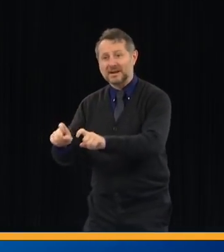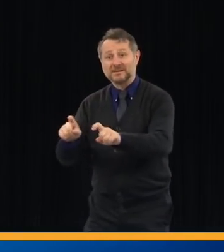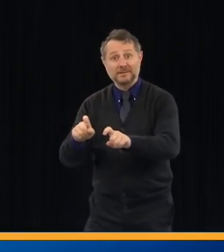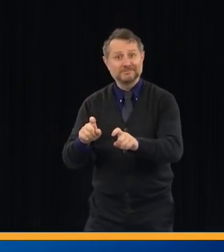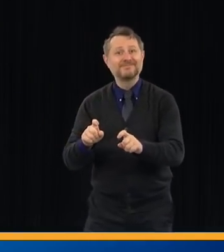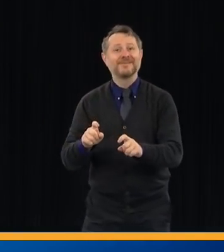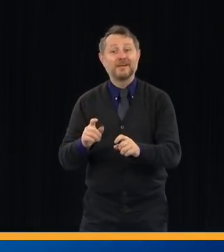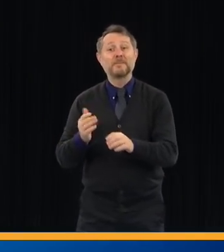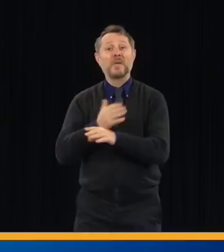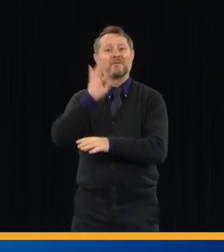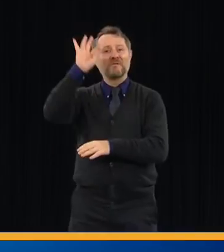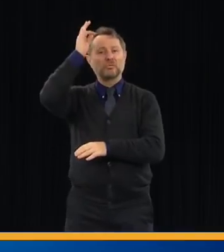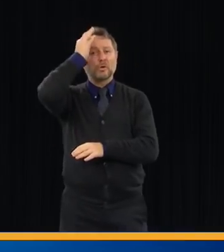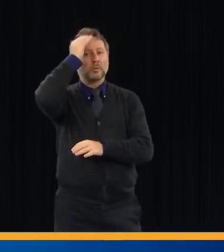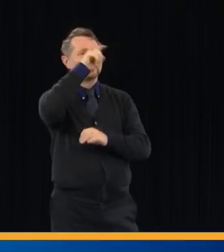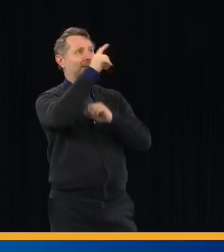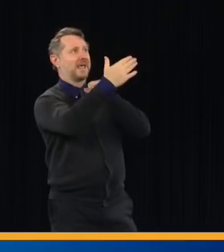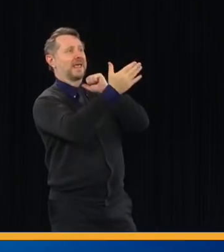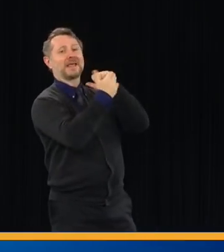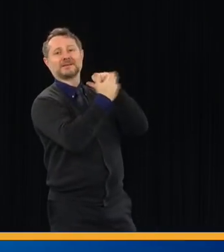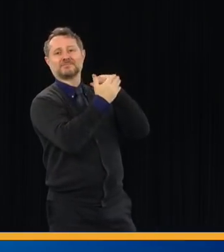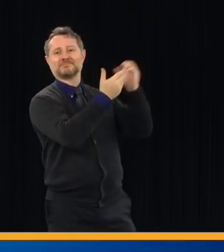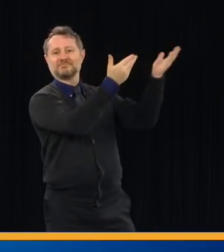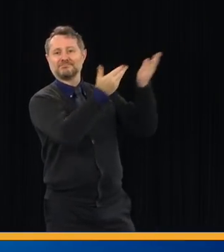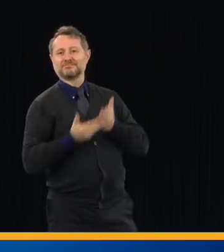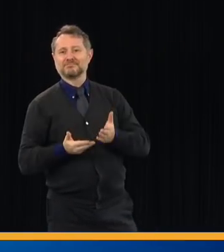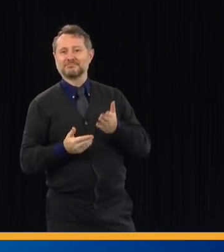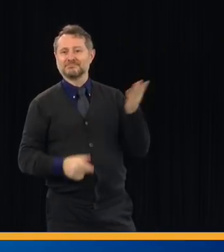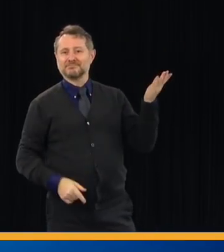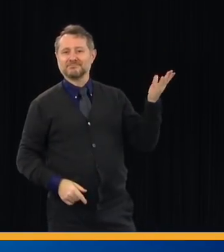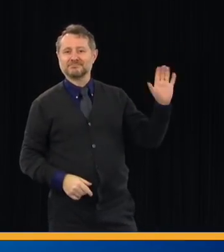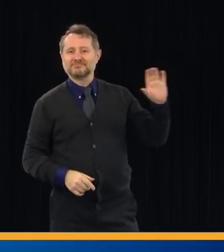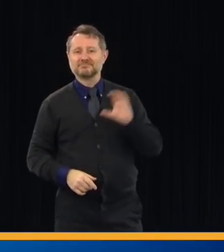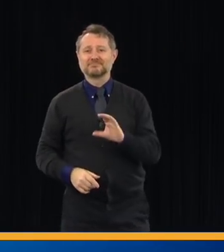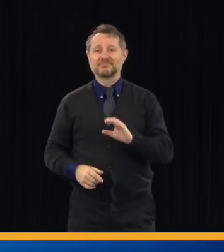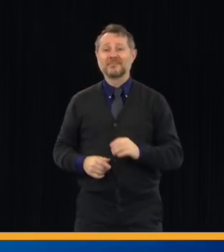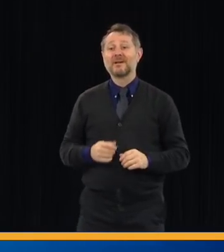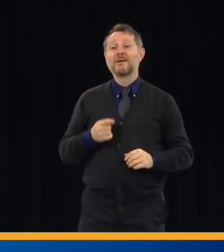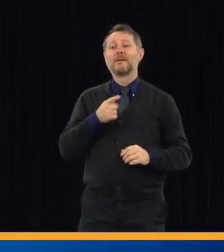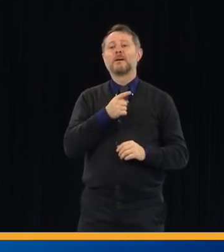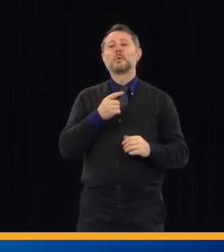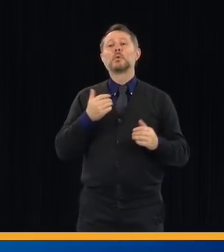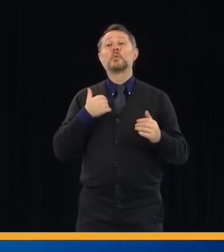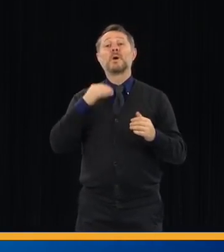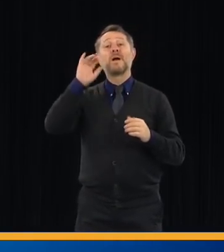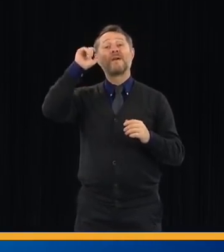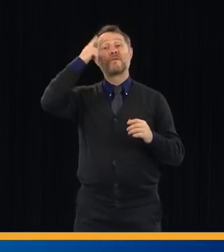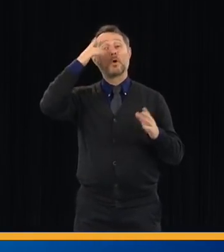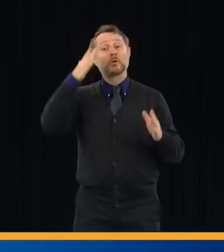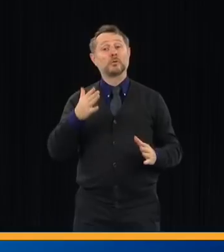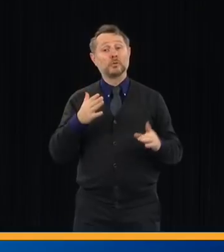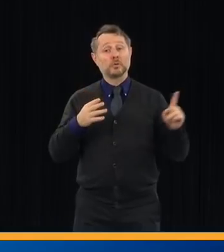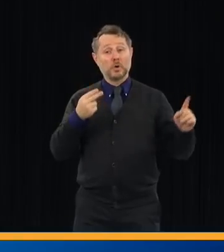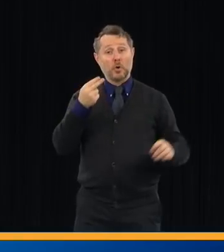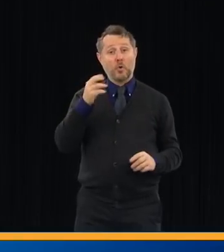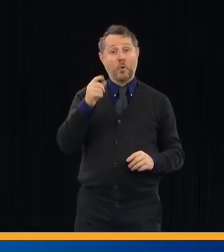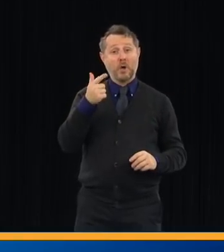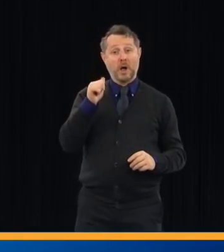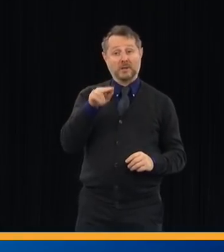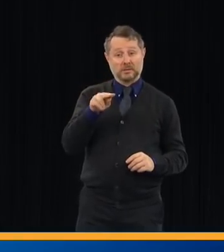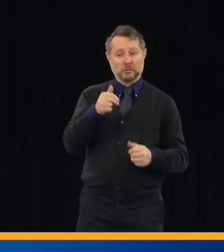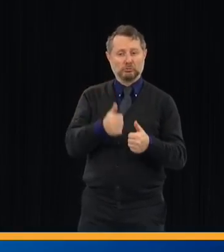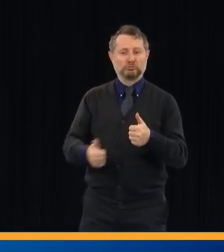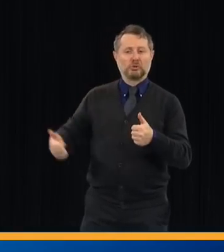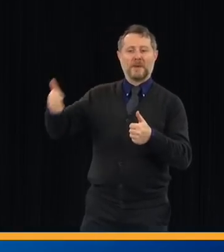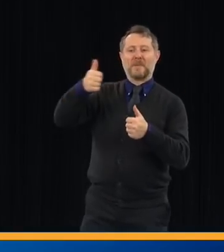no doubt about that. I did a joint statement with Governor Hogan, who is the chairman of the National Governors